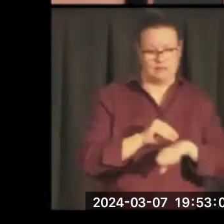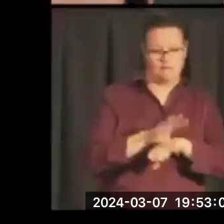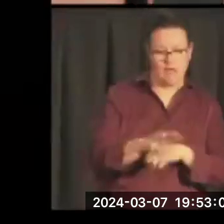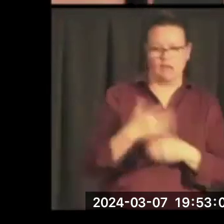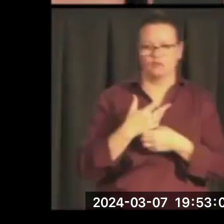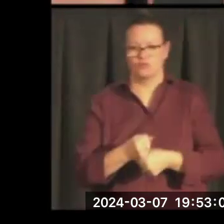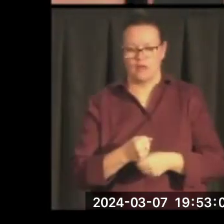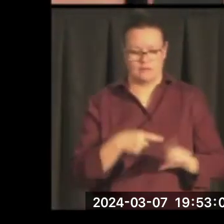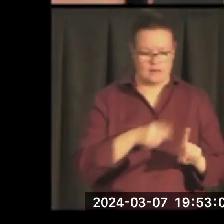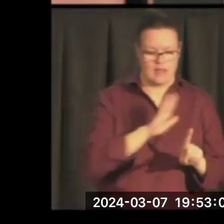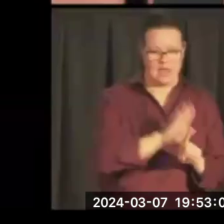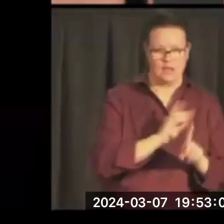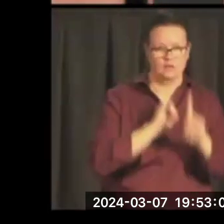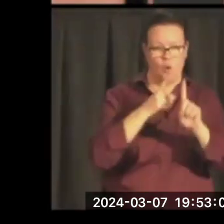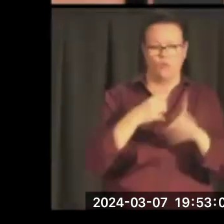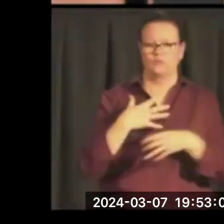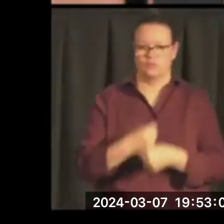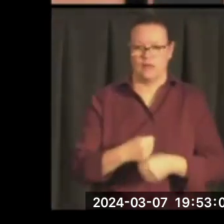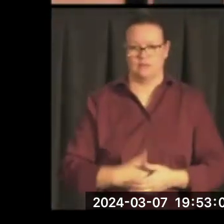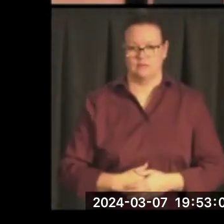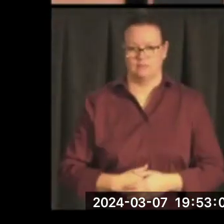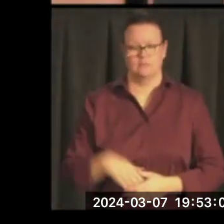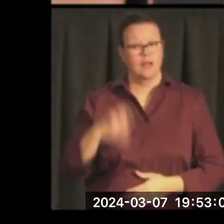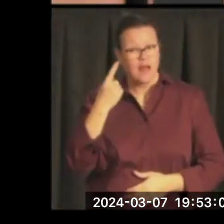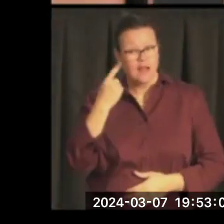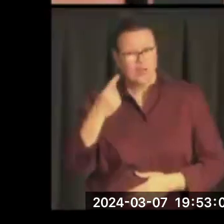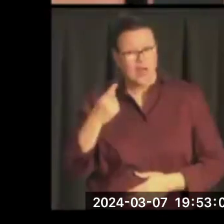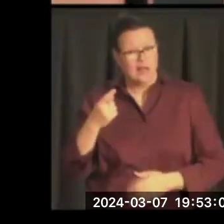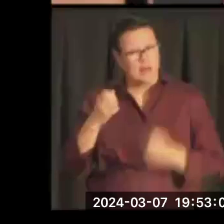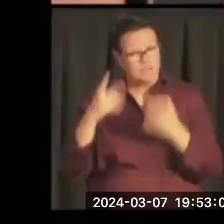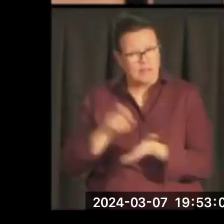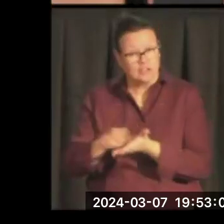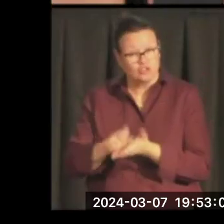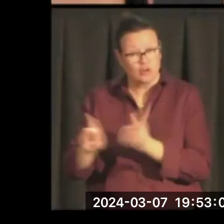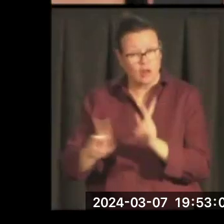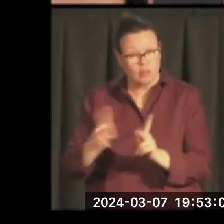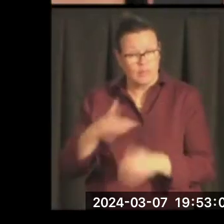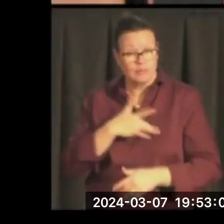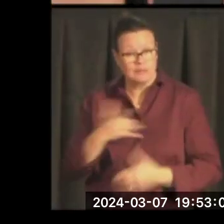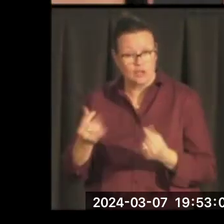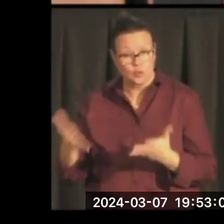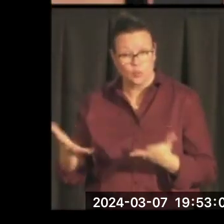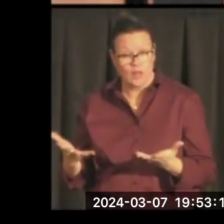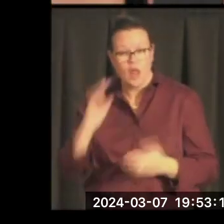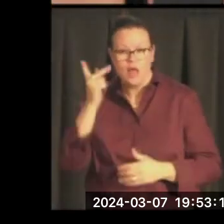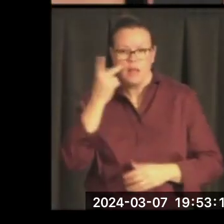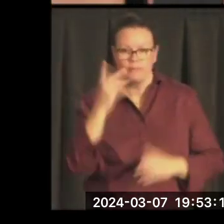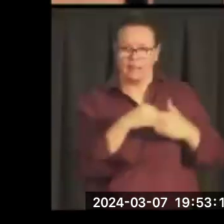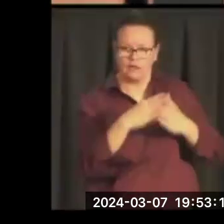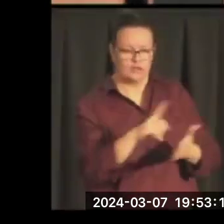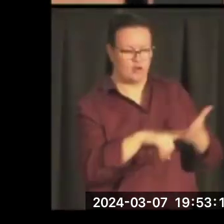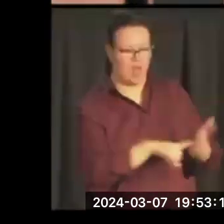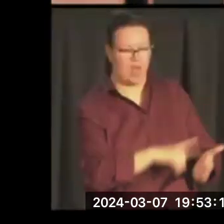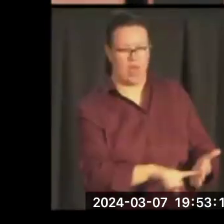Those are unusual words by a columnist who normally has nothing but criticism for political leaders, and at an early